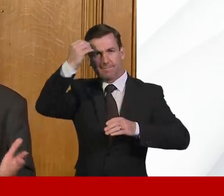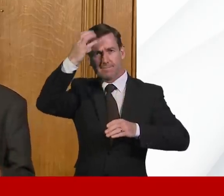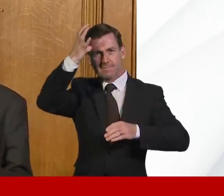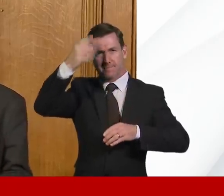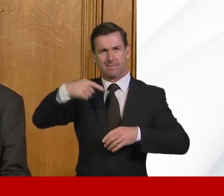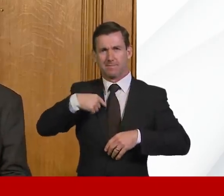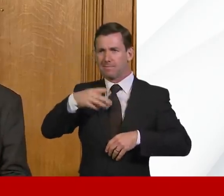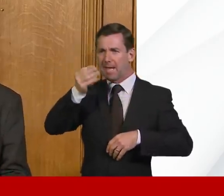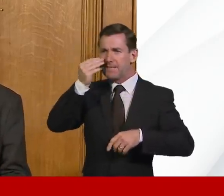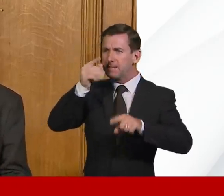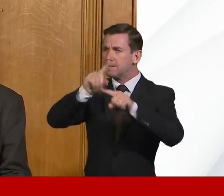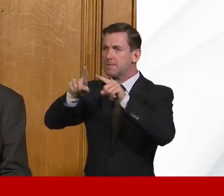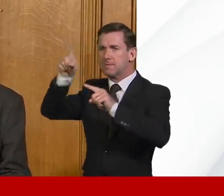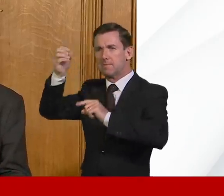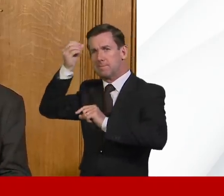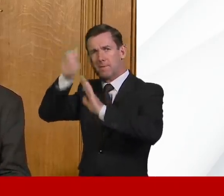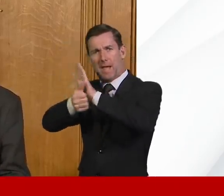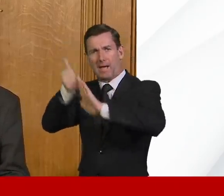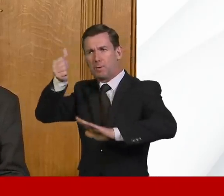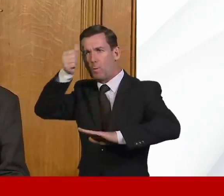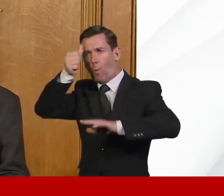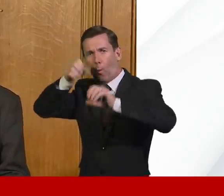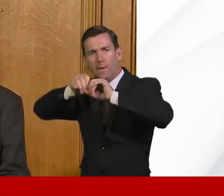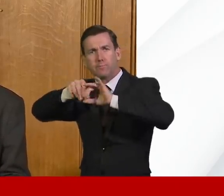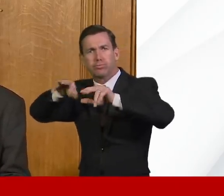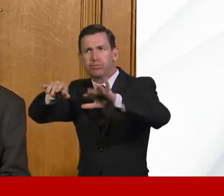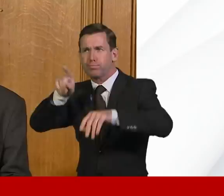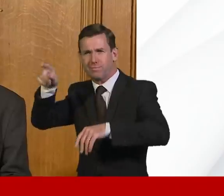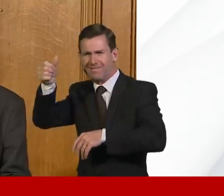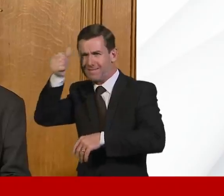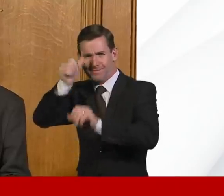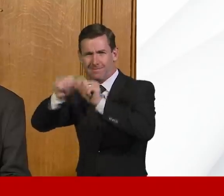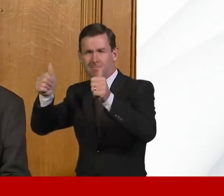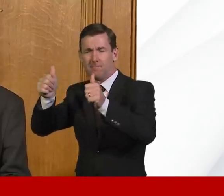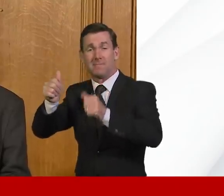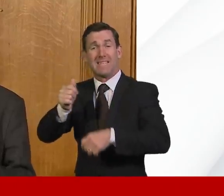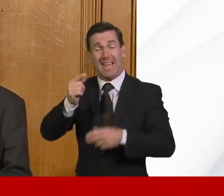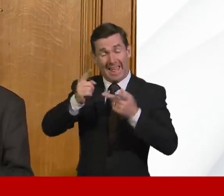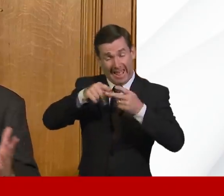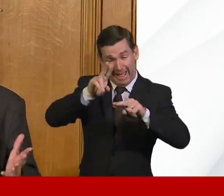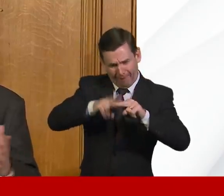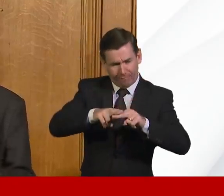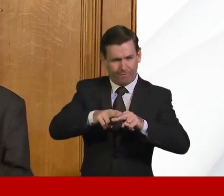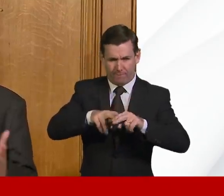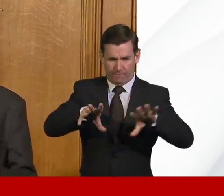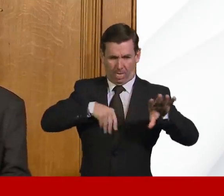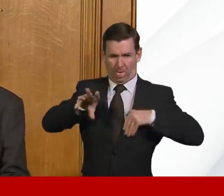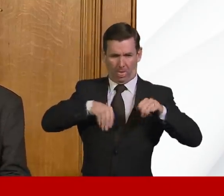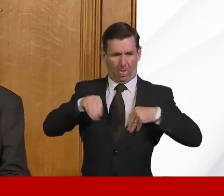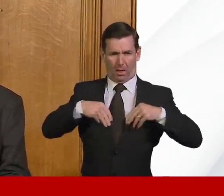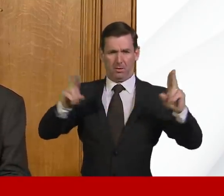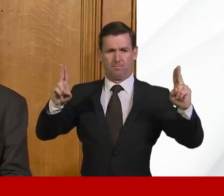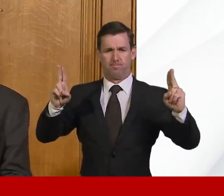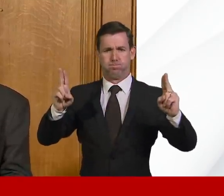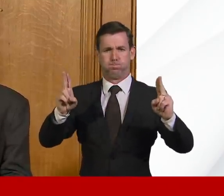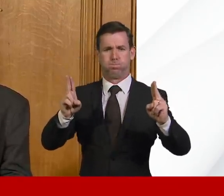our epidemiologists who understand this, as I said earlier, if we can reduce the transmission rate, the amount of spread from individual to